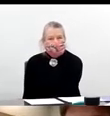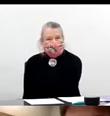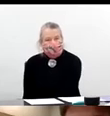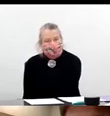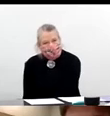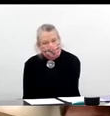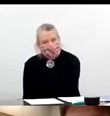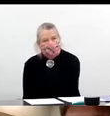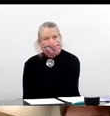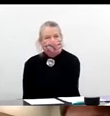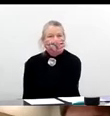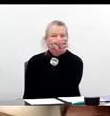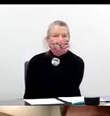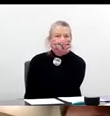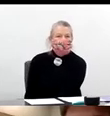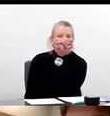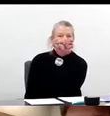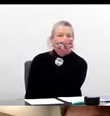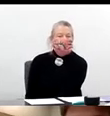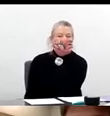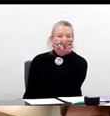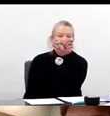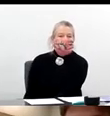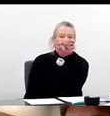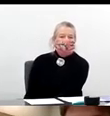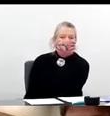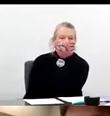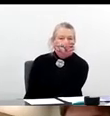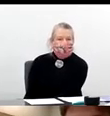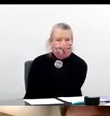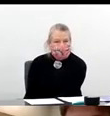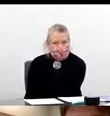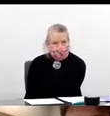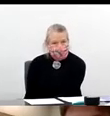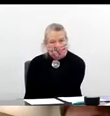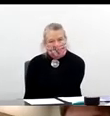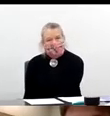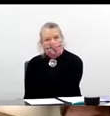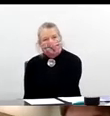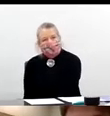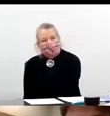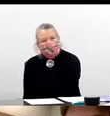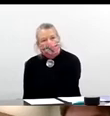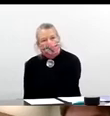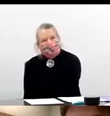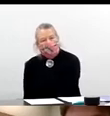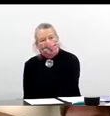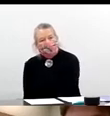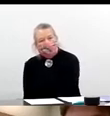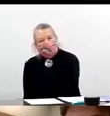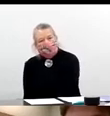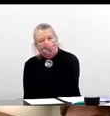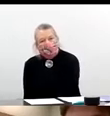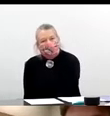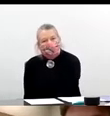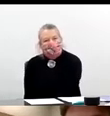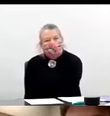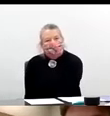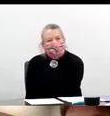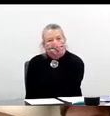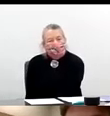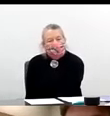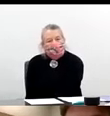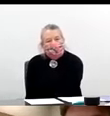make some comments. And then we'll go to Secretary Crouch. And then for Dr. Lee,